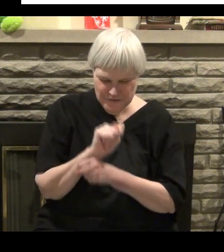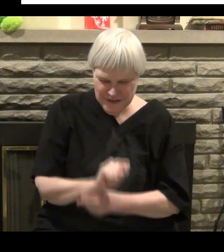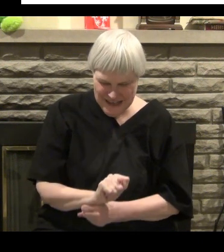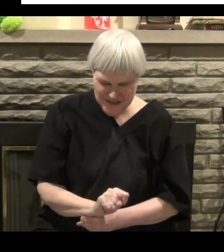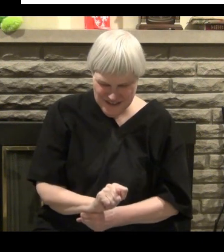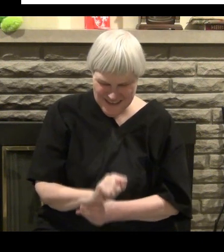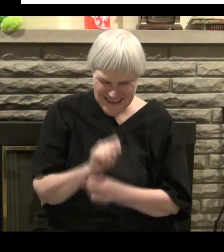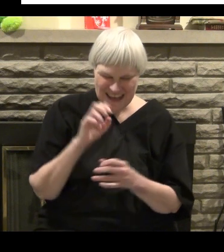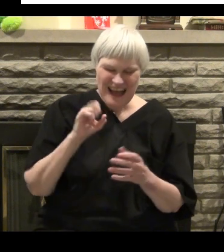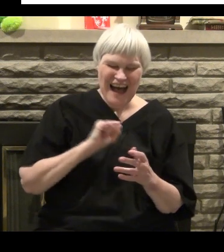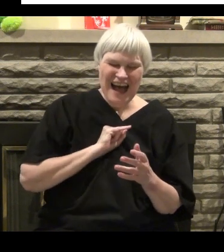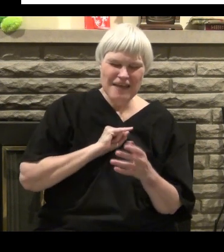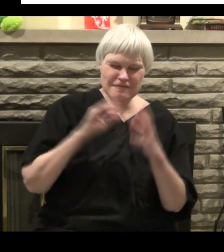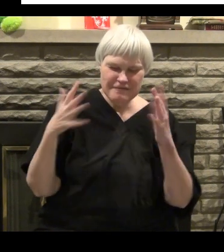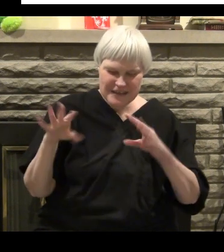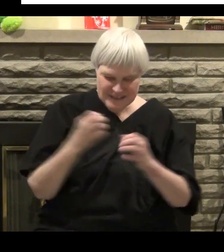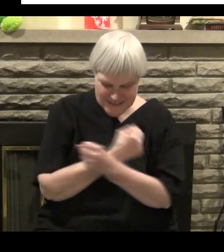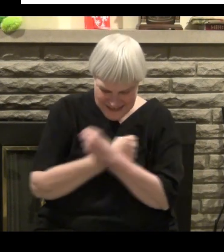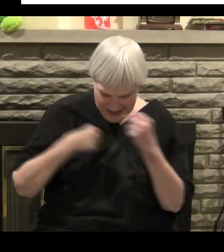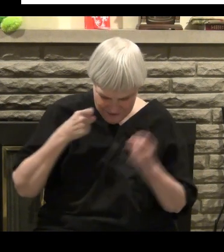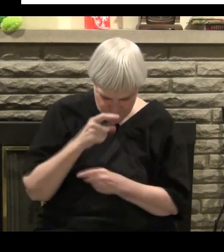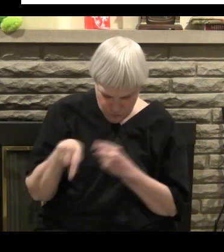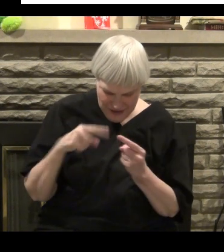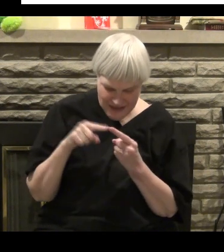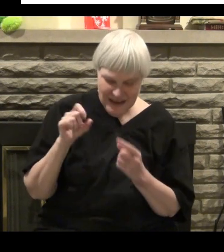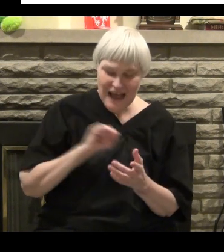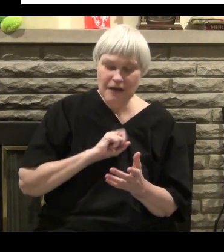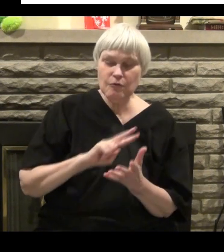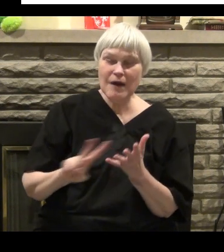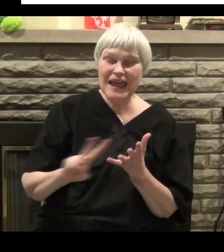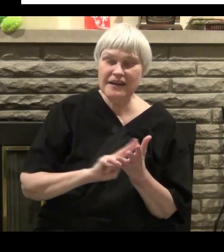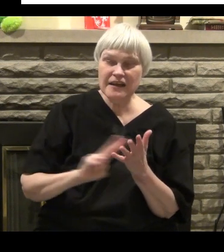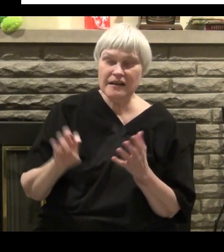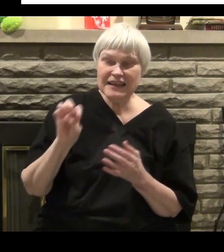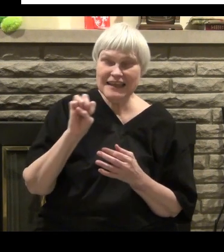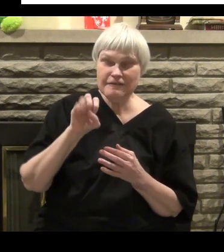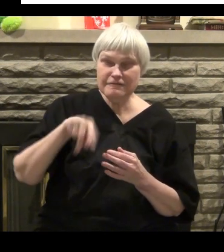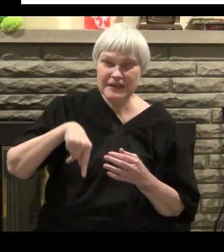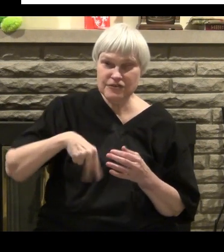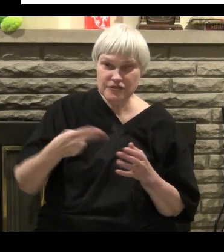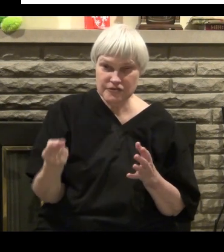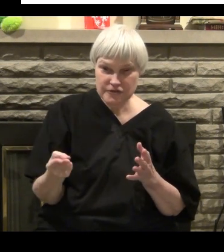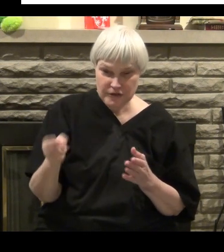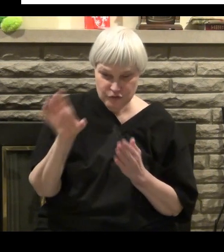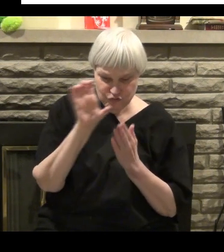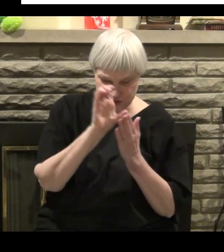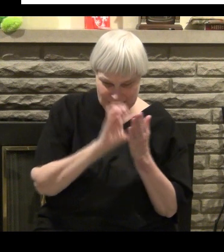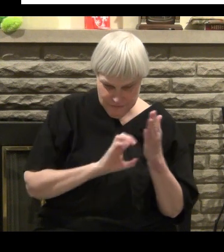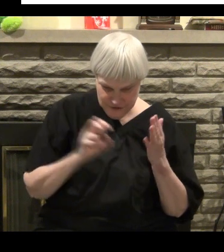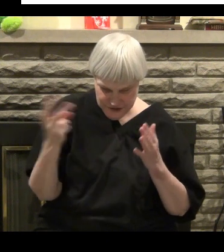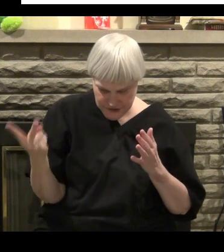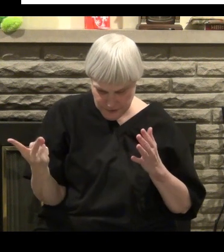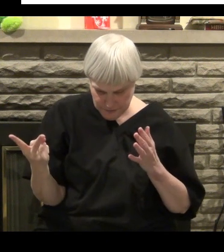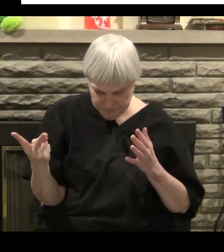scripture not to a tradition thankfully I was saved that day I read Ephesians 2.